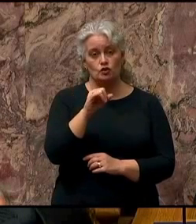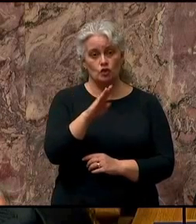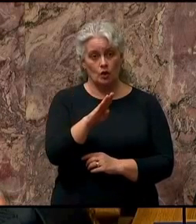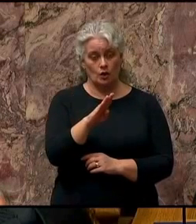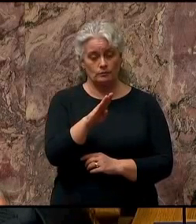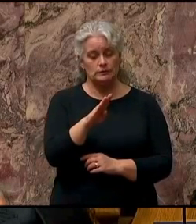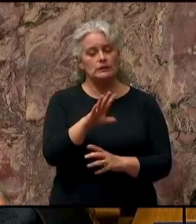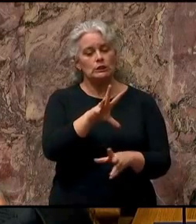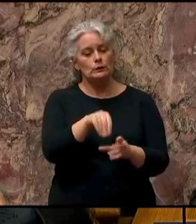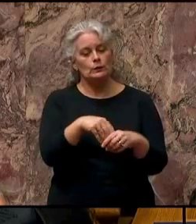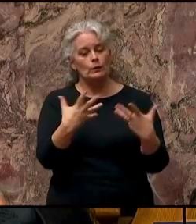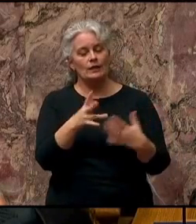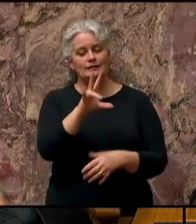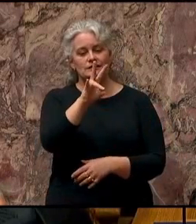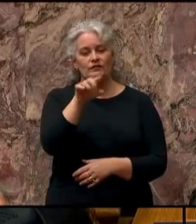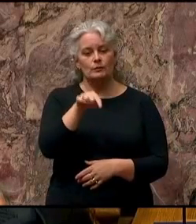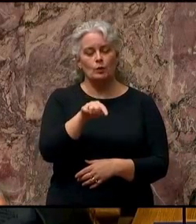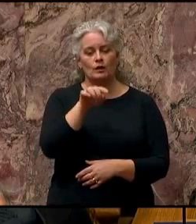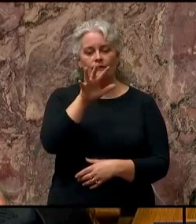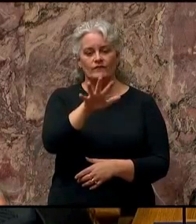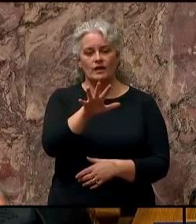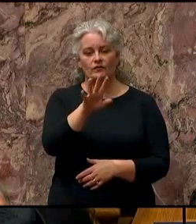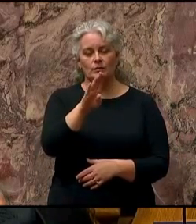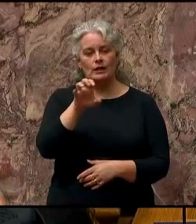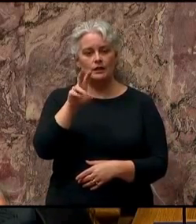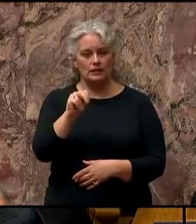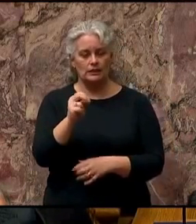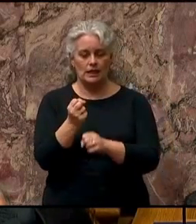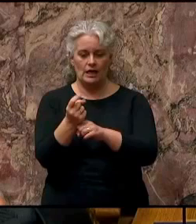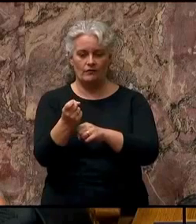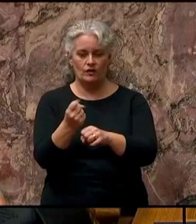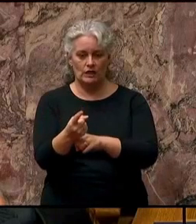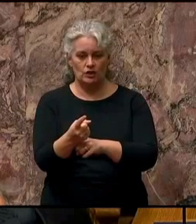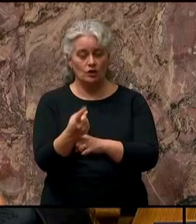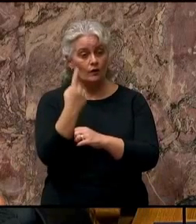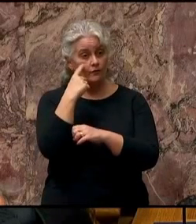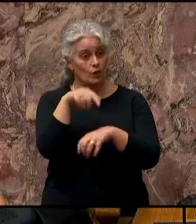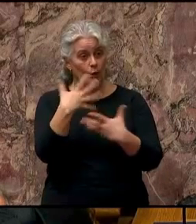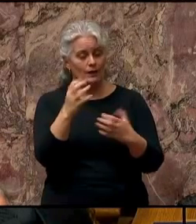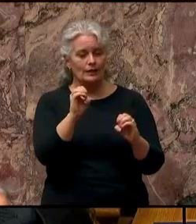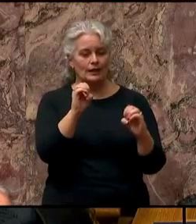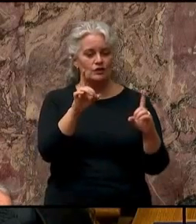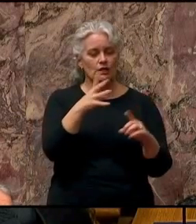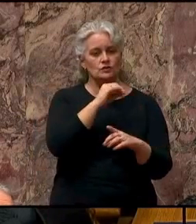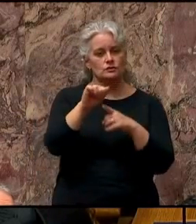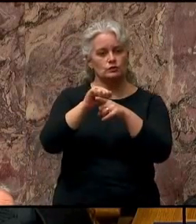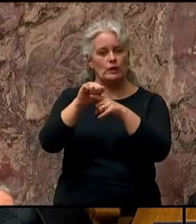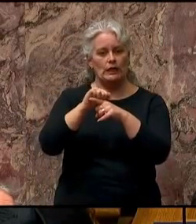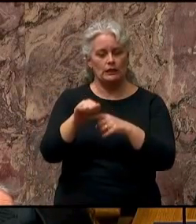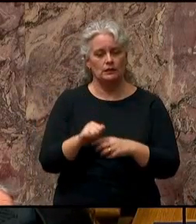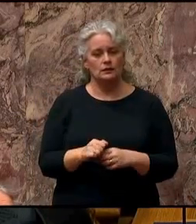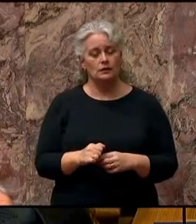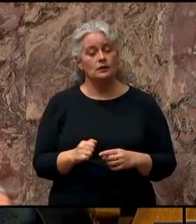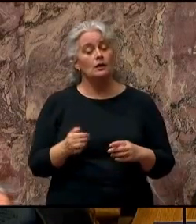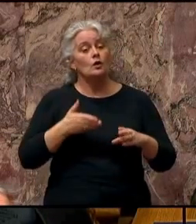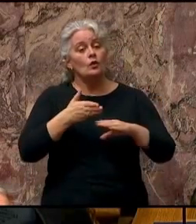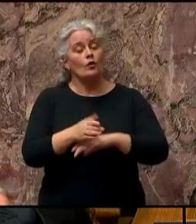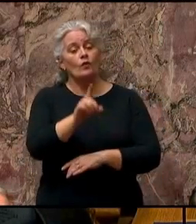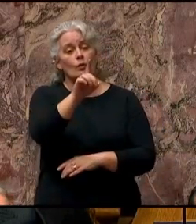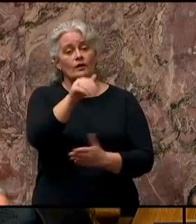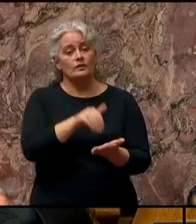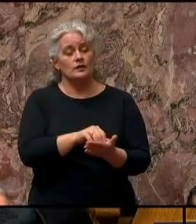include $7.5 billion every year on education and training, and more than 1